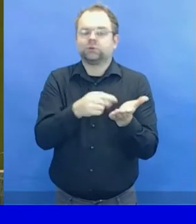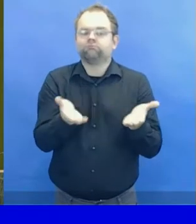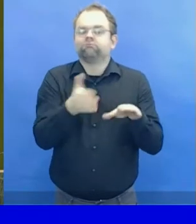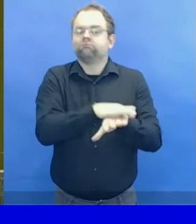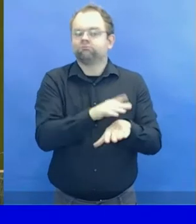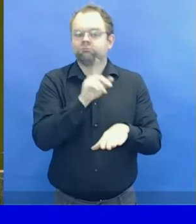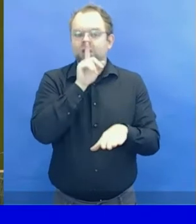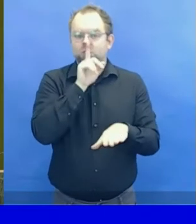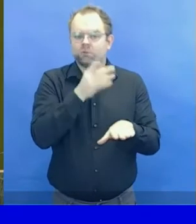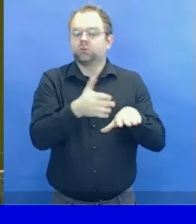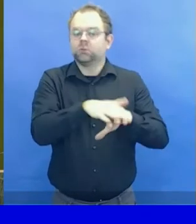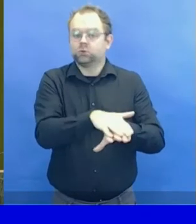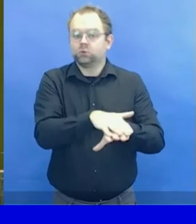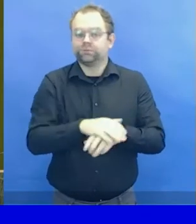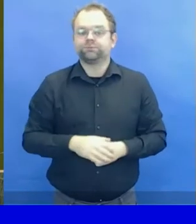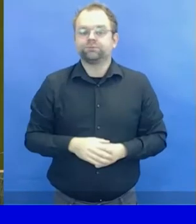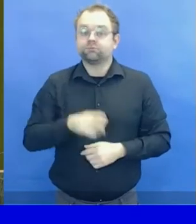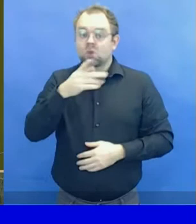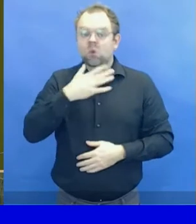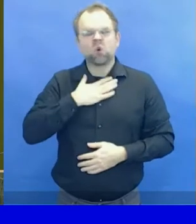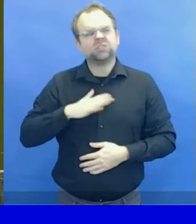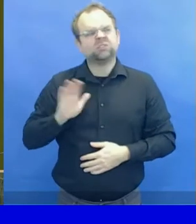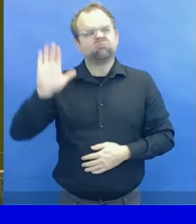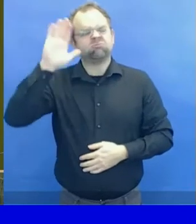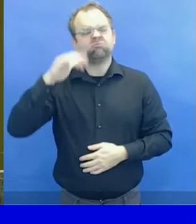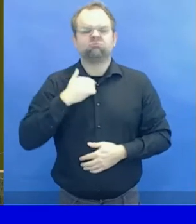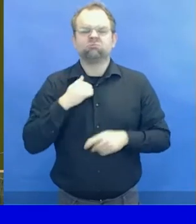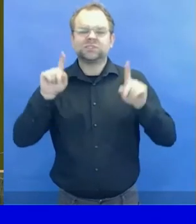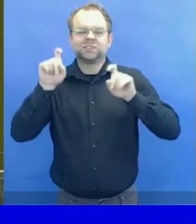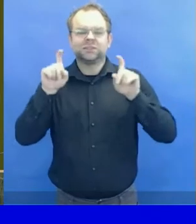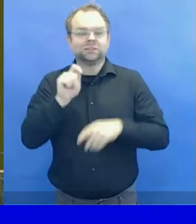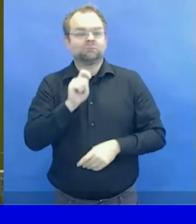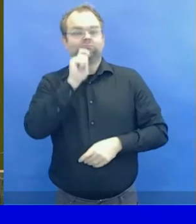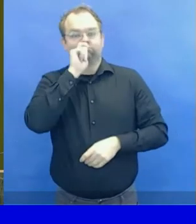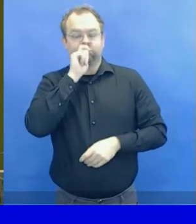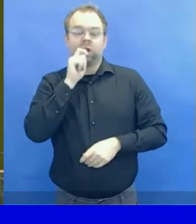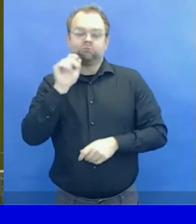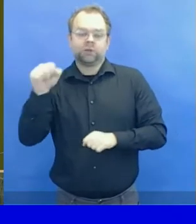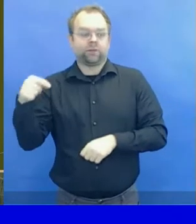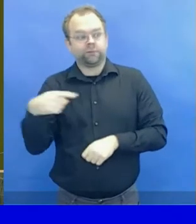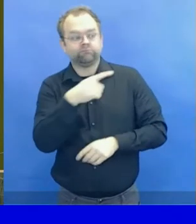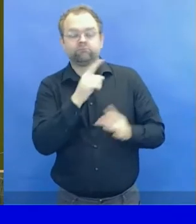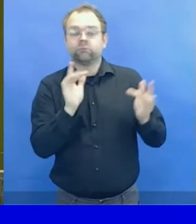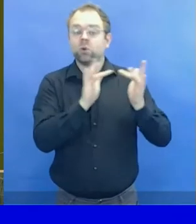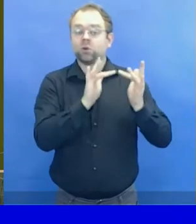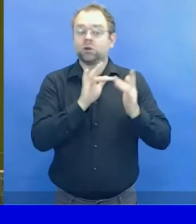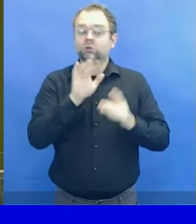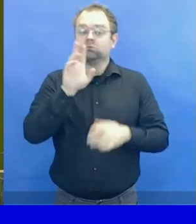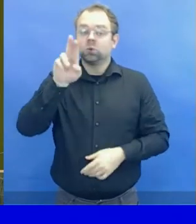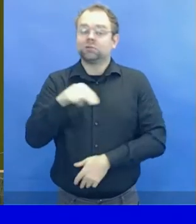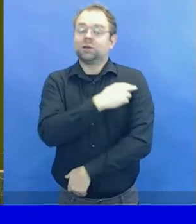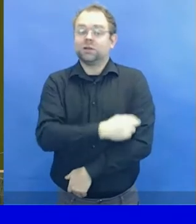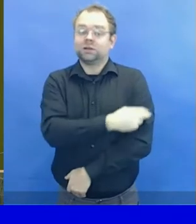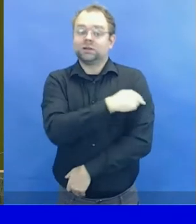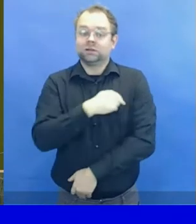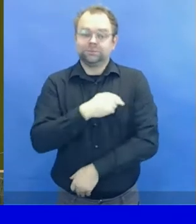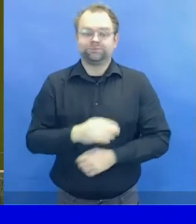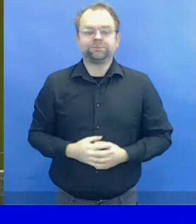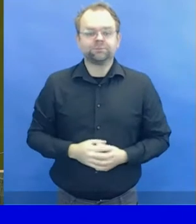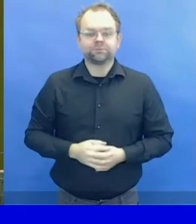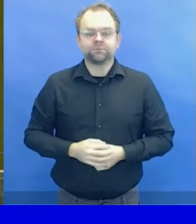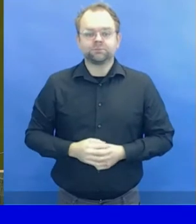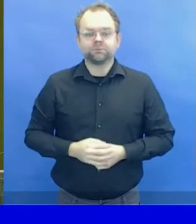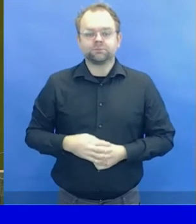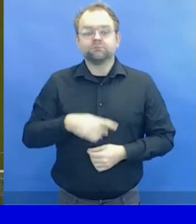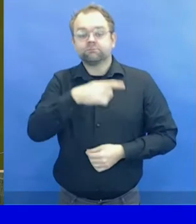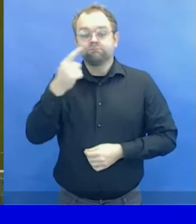objective of electing nine members of the Committee on the Rights of Persons with Disabilities, please note that the